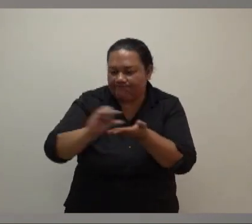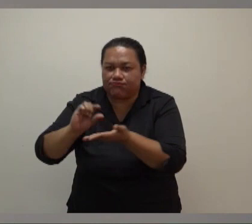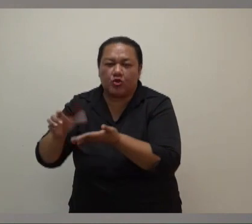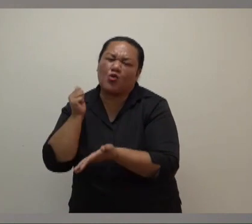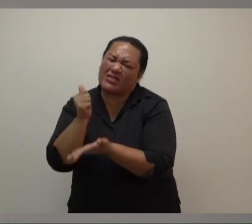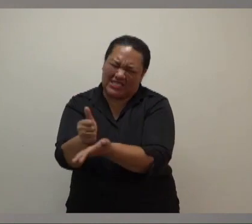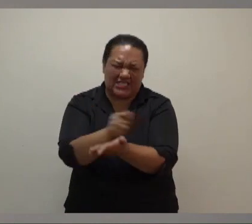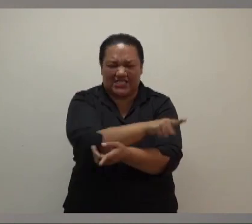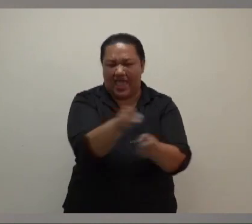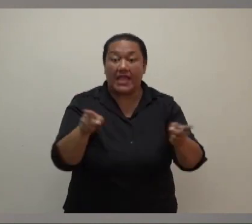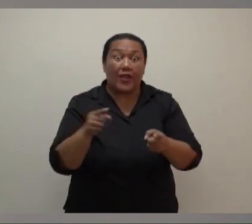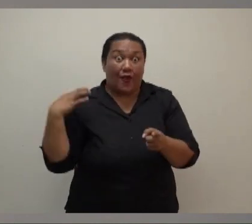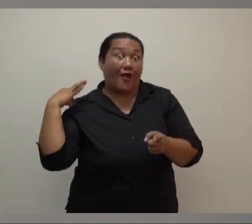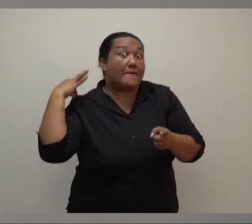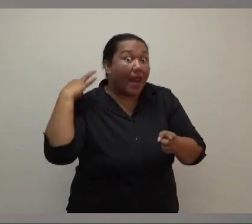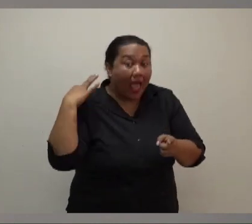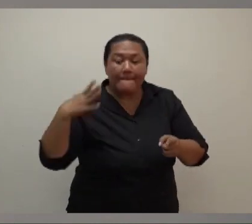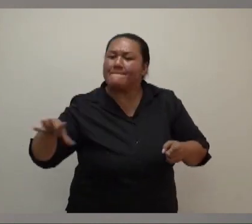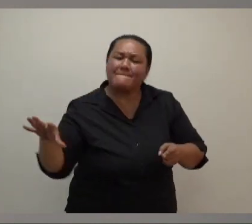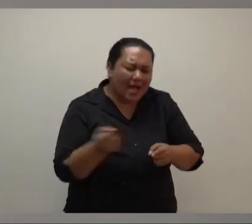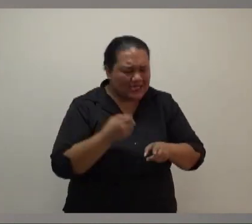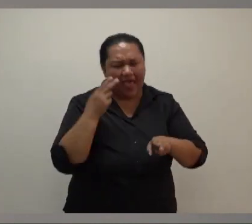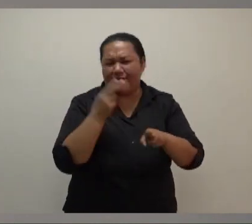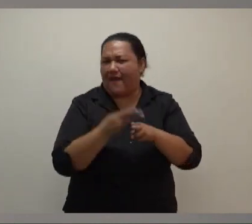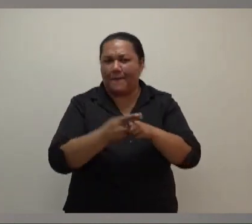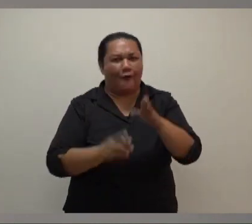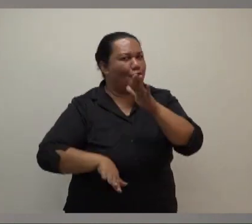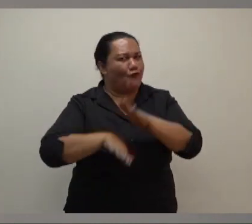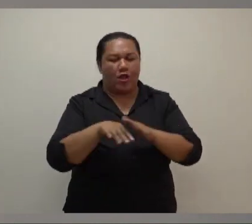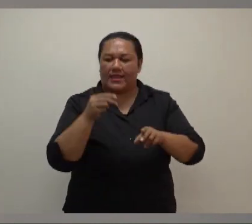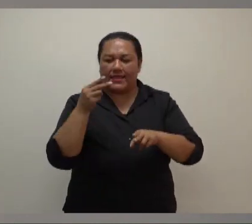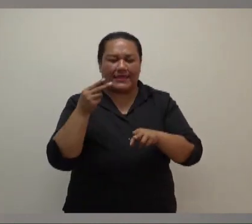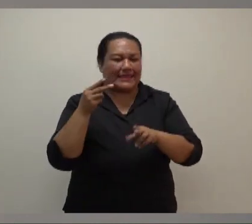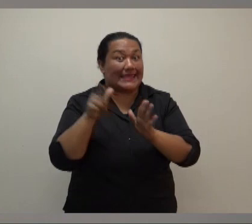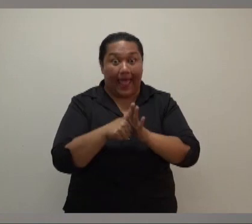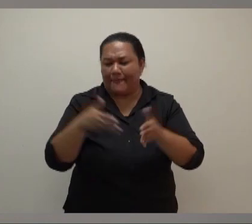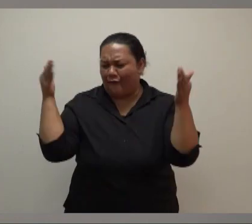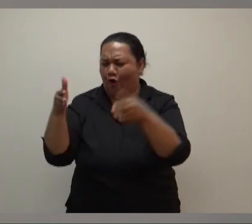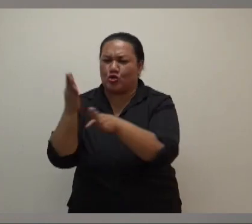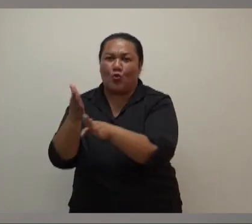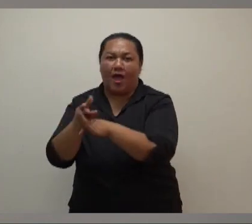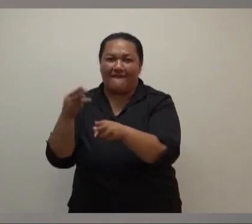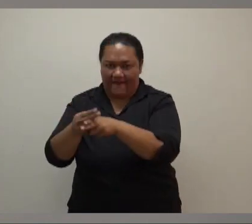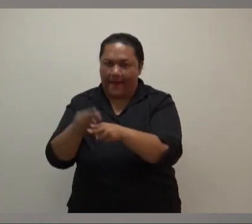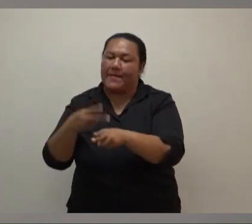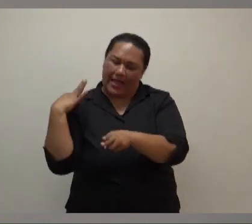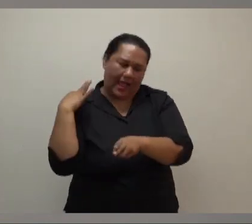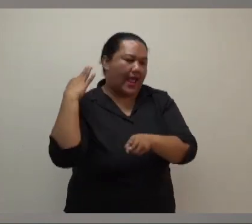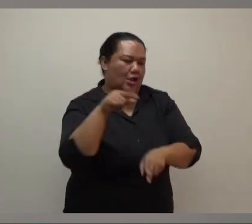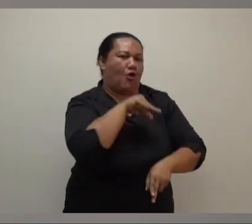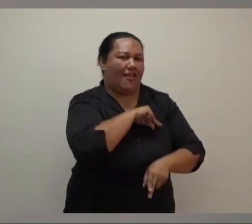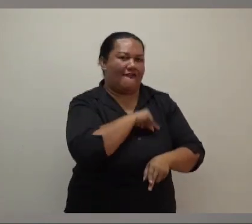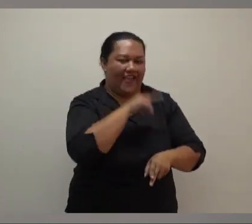you must be a full-time farmer. Your farm must fall in the cyclone path of Cody, and at least 30% of your crops